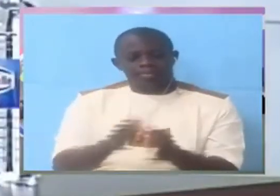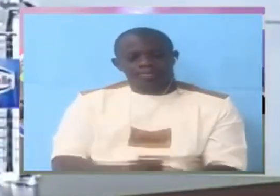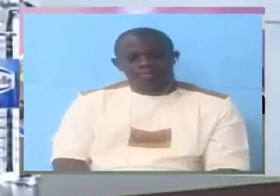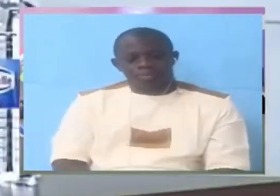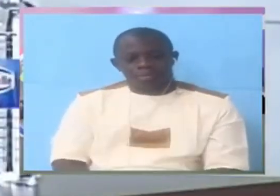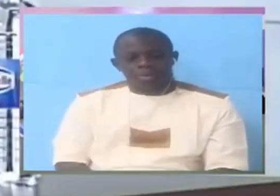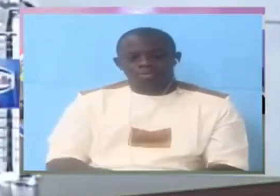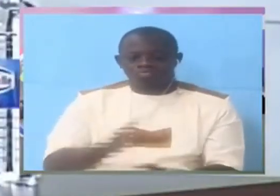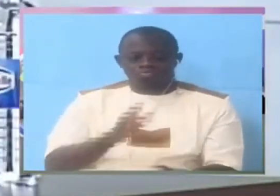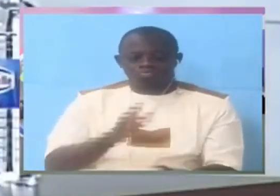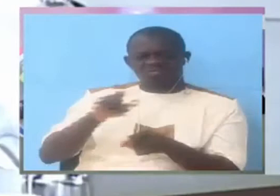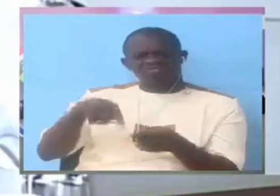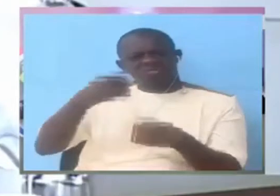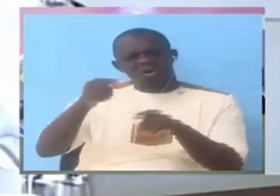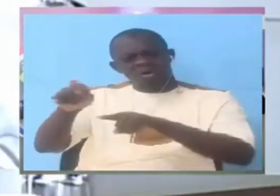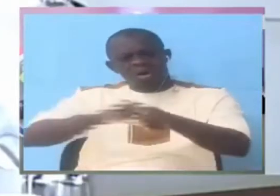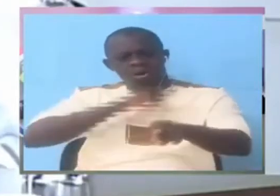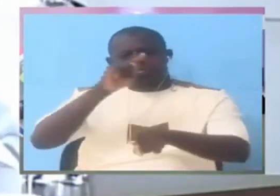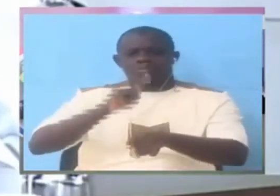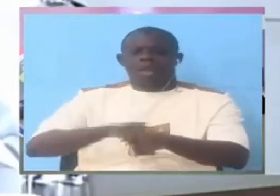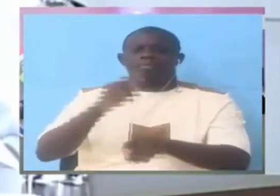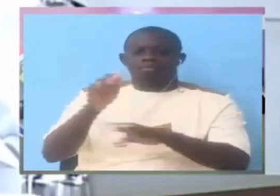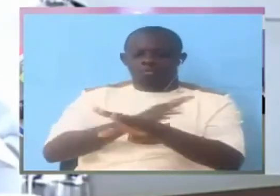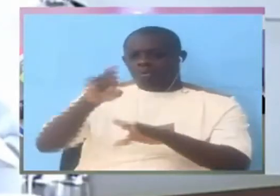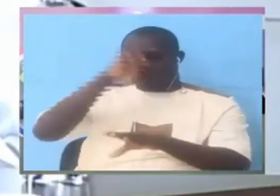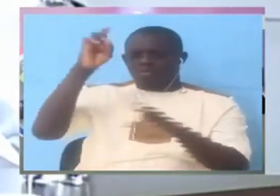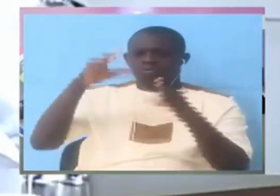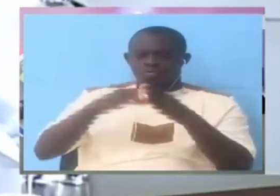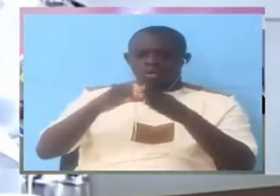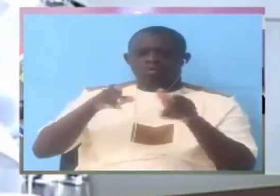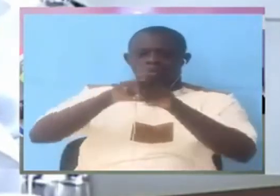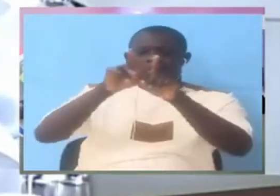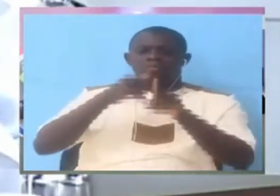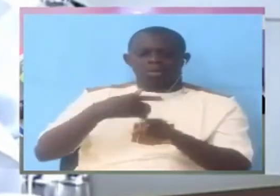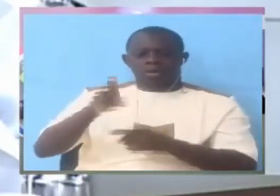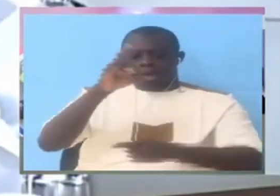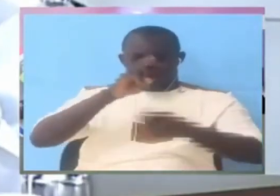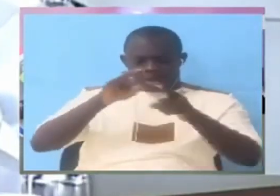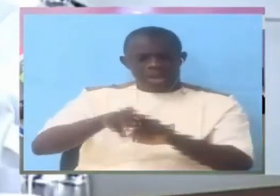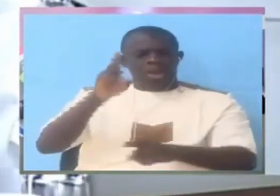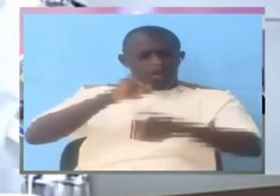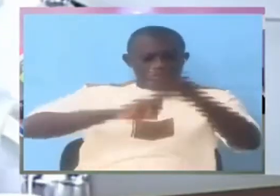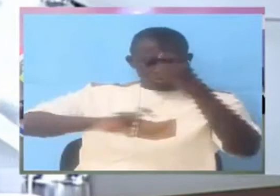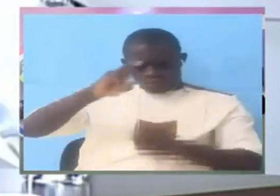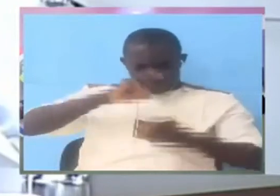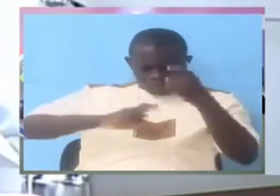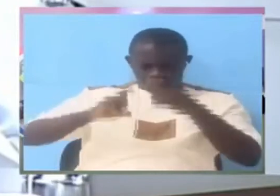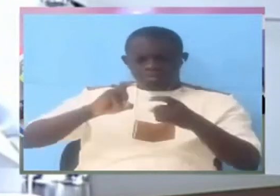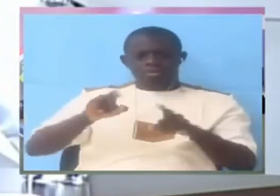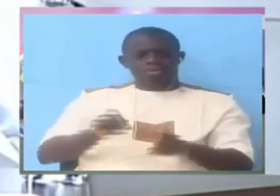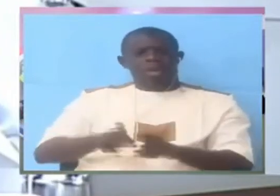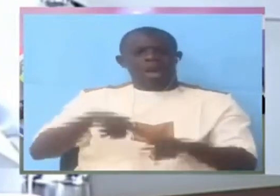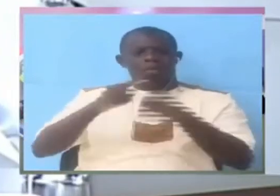Definitely no. And to come over and repeat somebody who accused me.